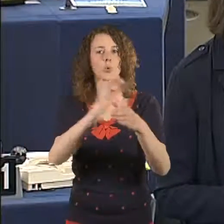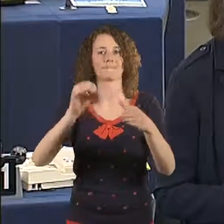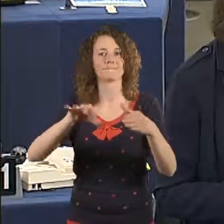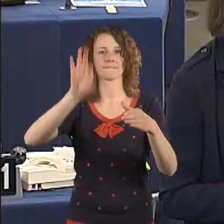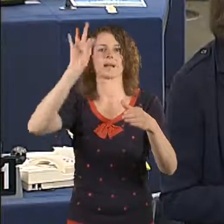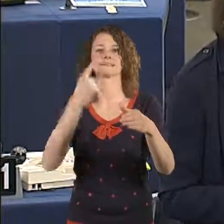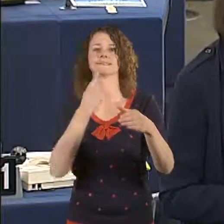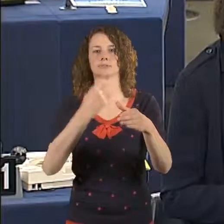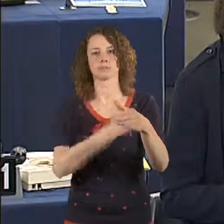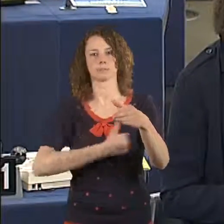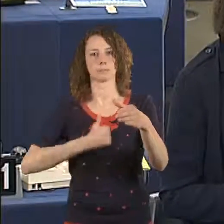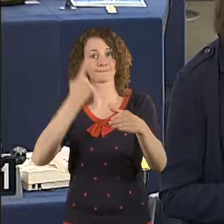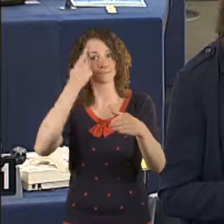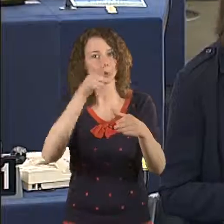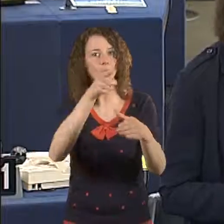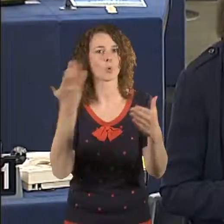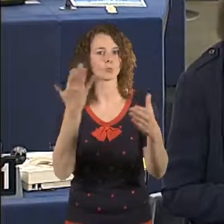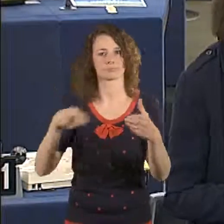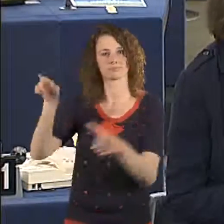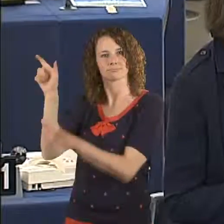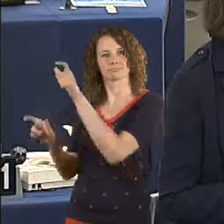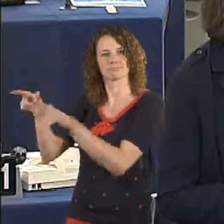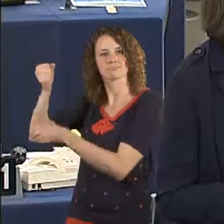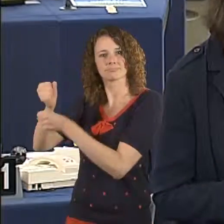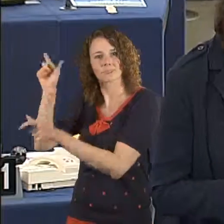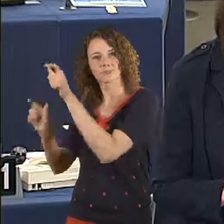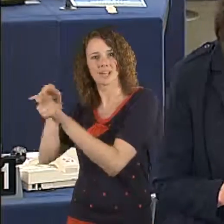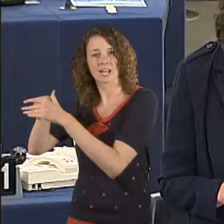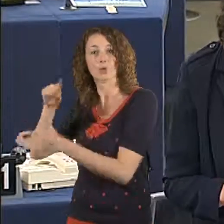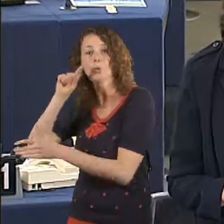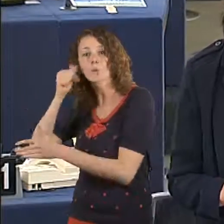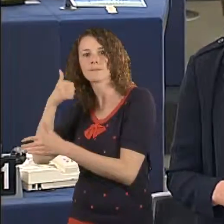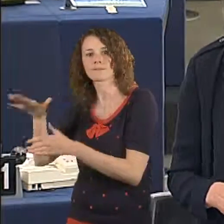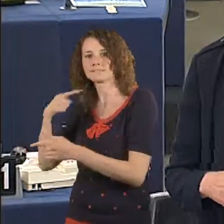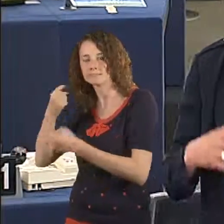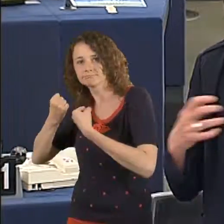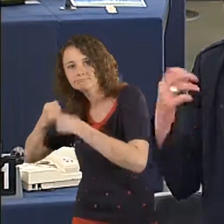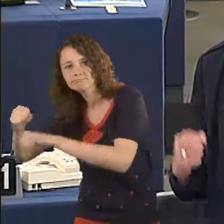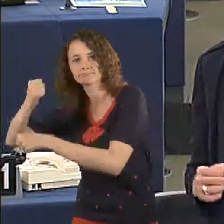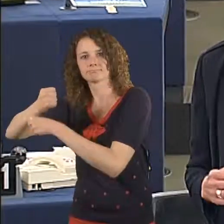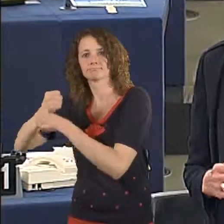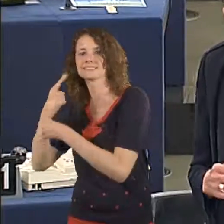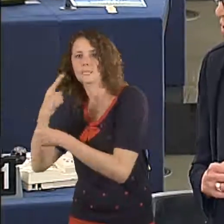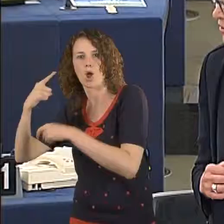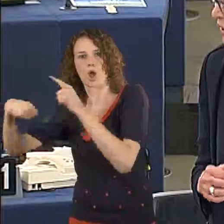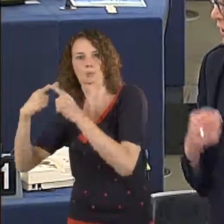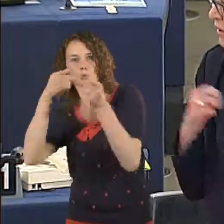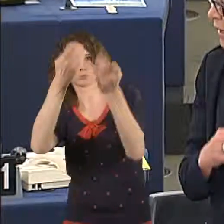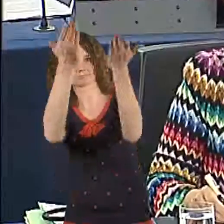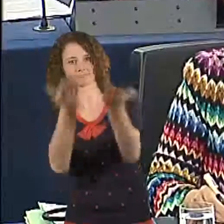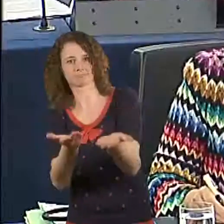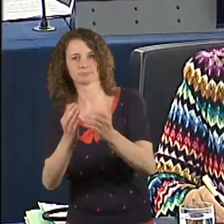rule of law and civil rights in Hungary, that the media are being mainstreamed. We have a media law.